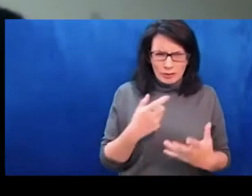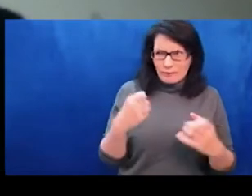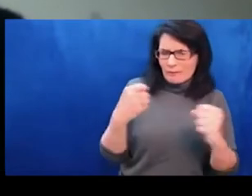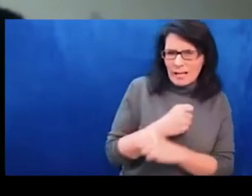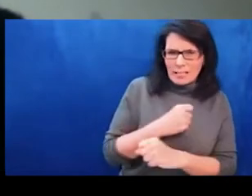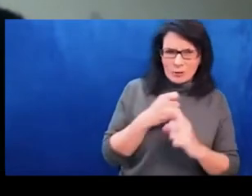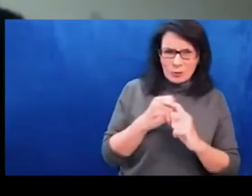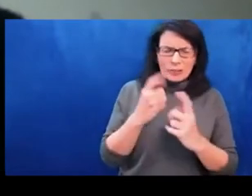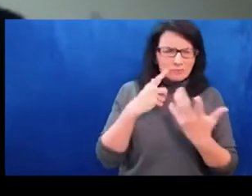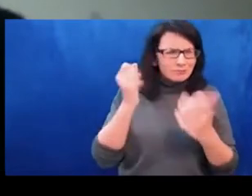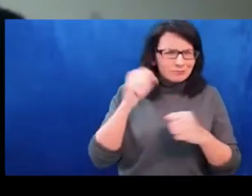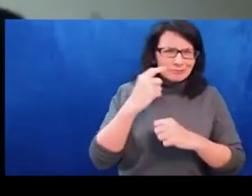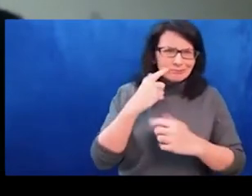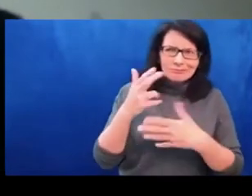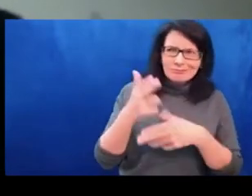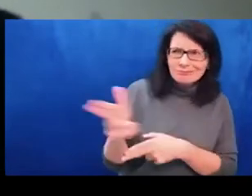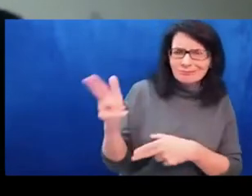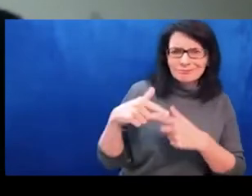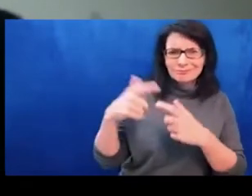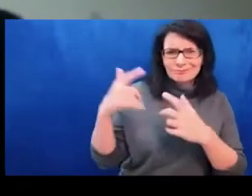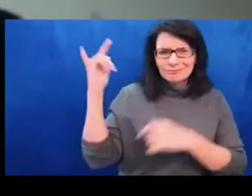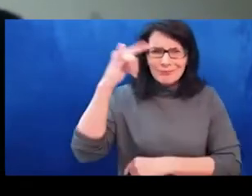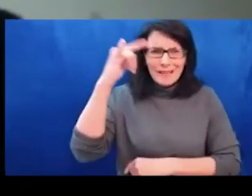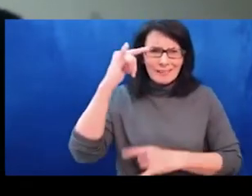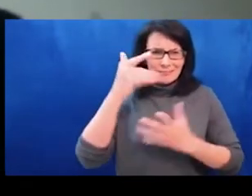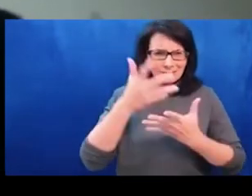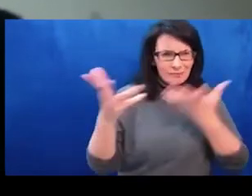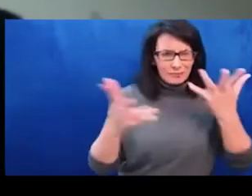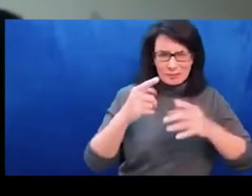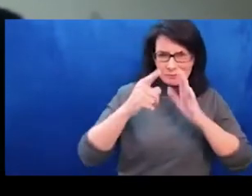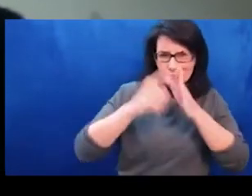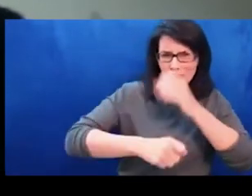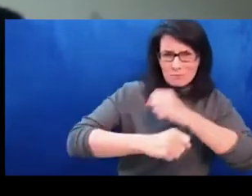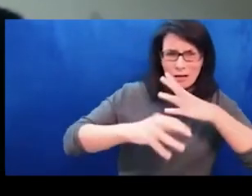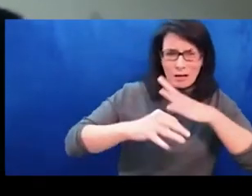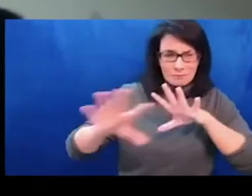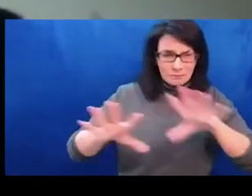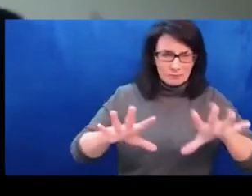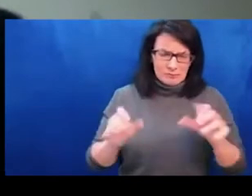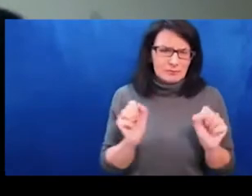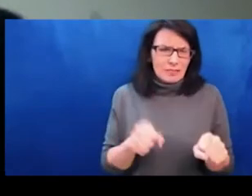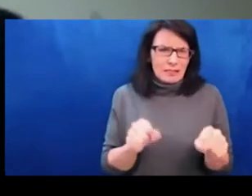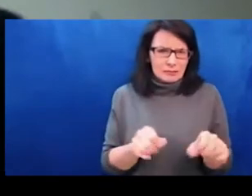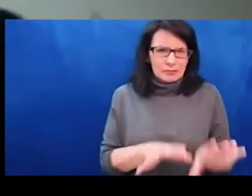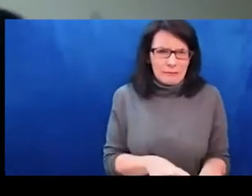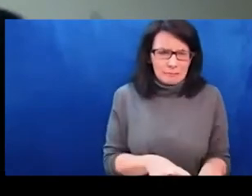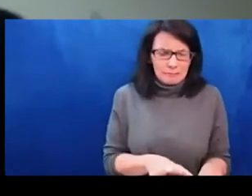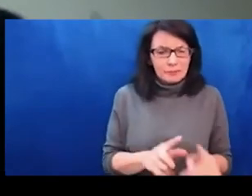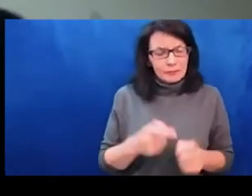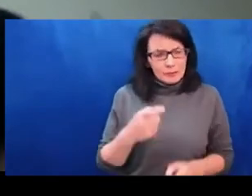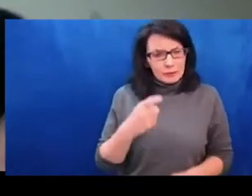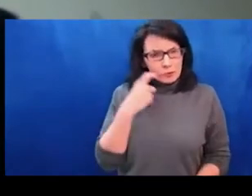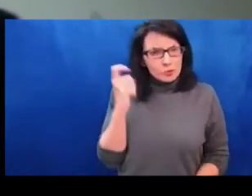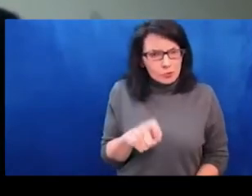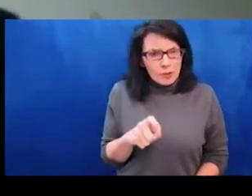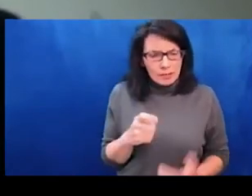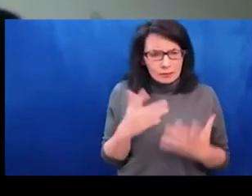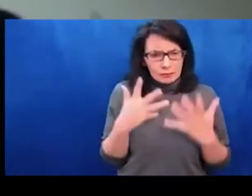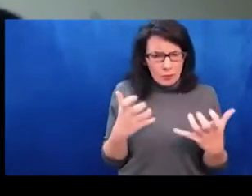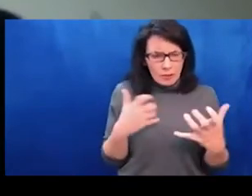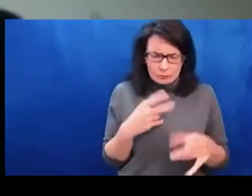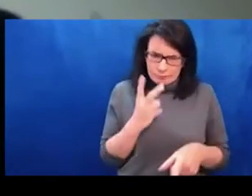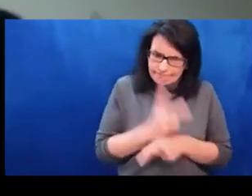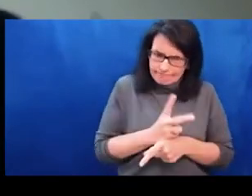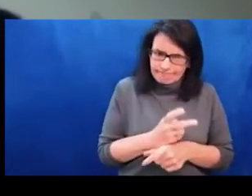wanted to say about Russia as a state and Putin's Russia that people have already